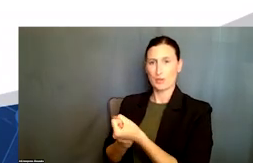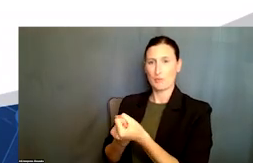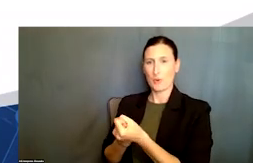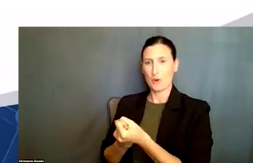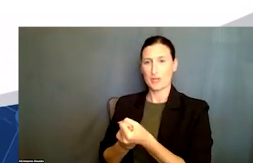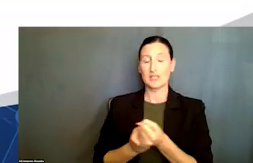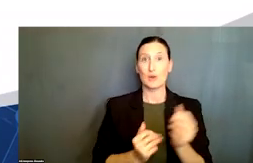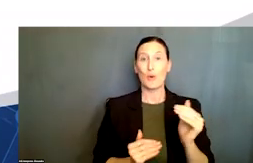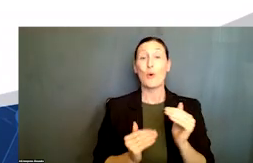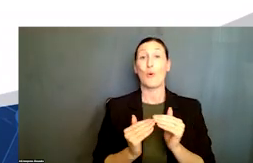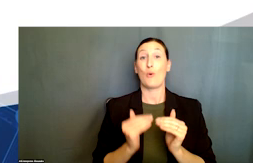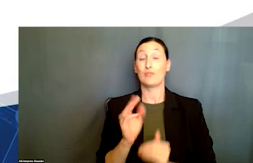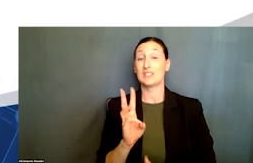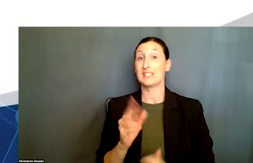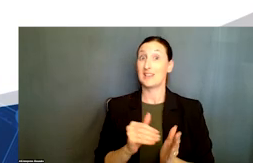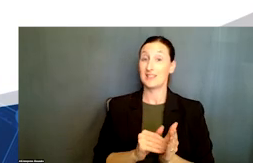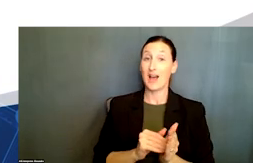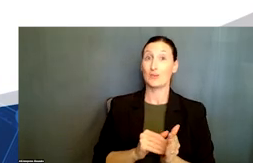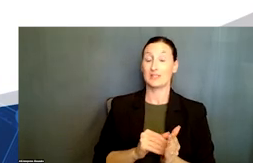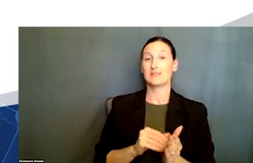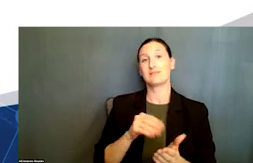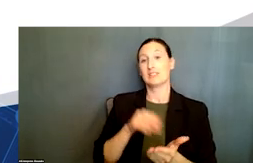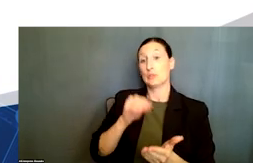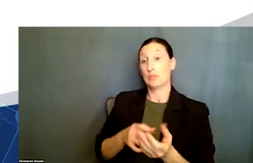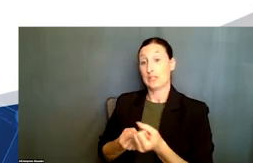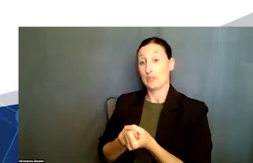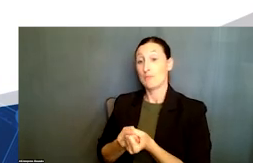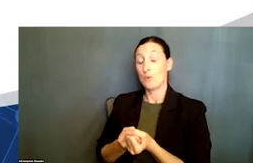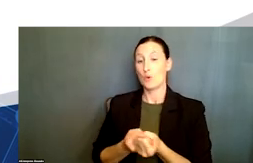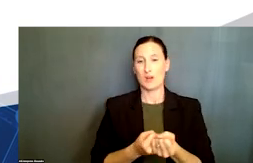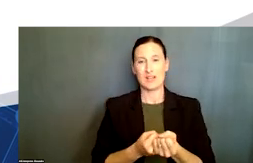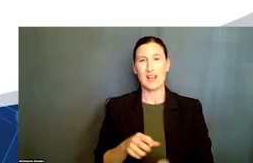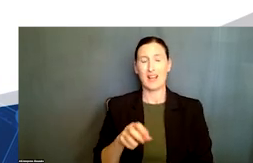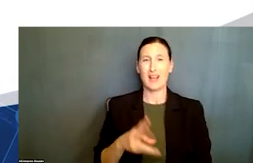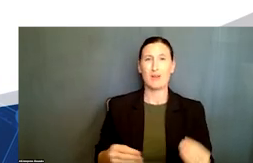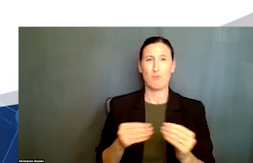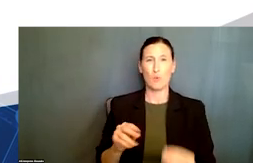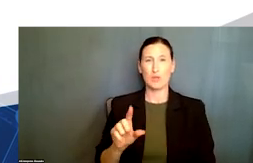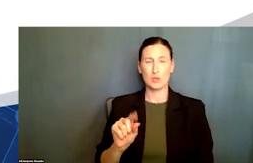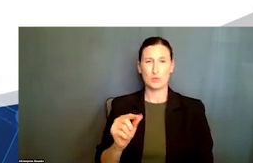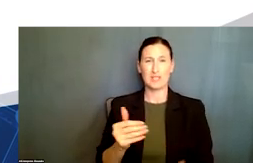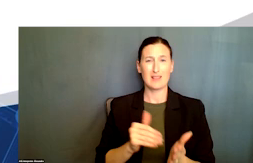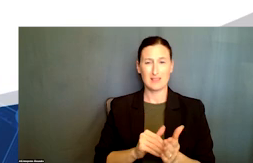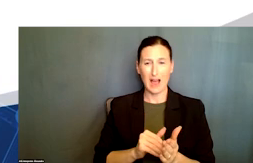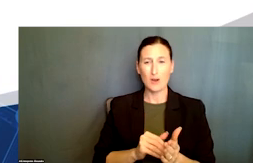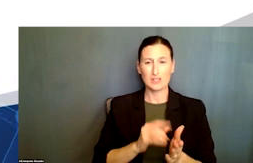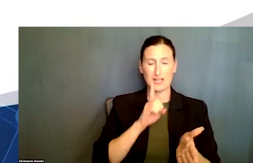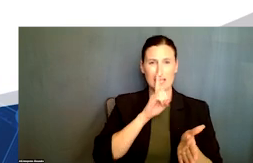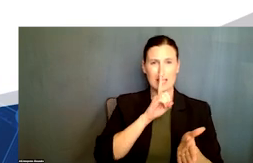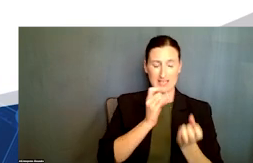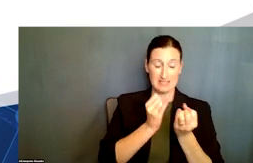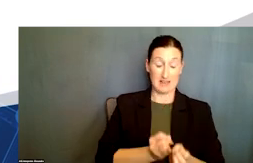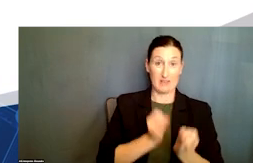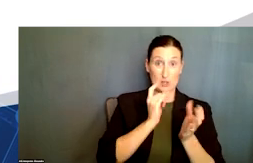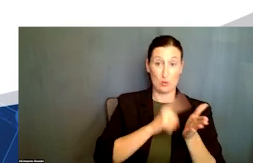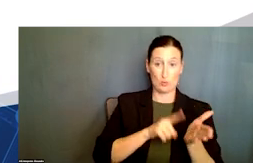and 20,000 individuals from senior researchers to undergrads. Out of this, 74